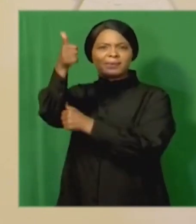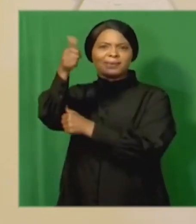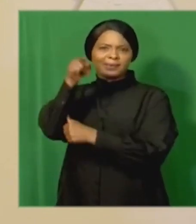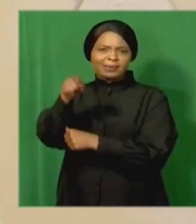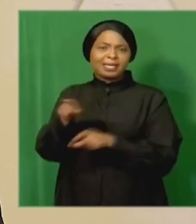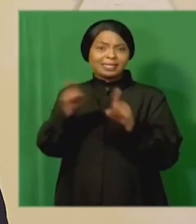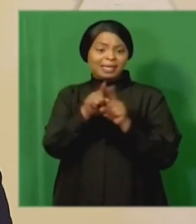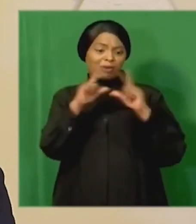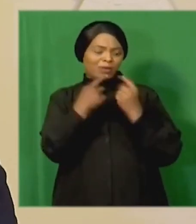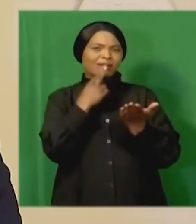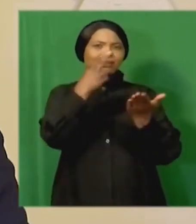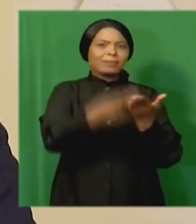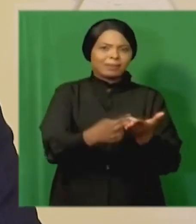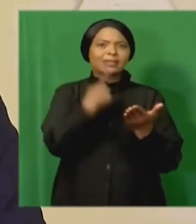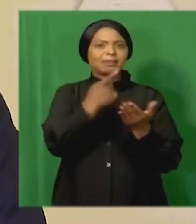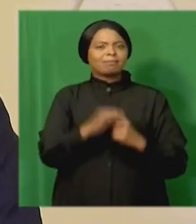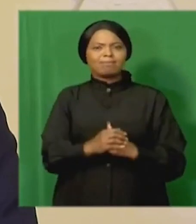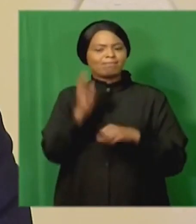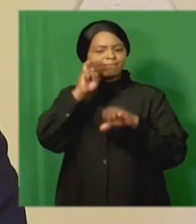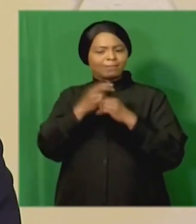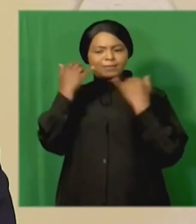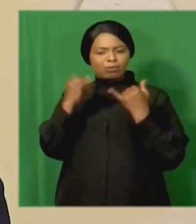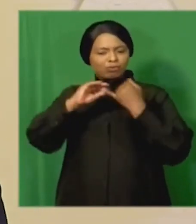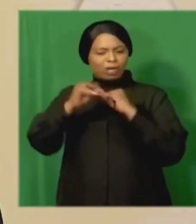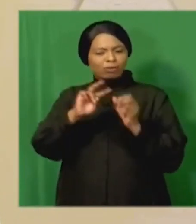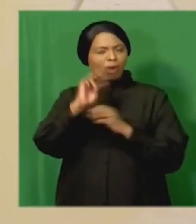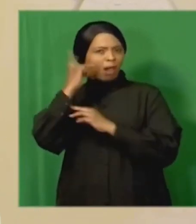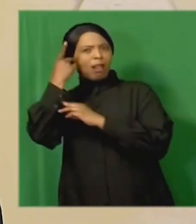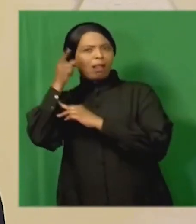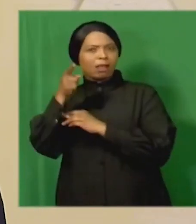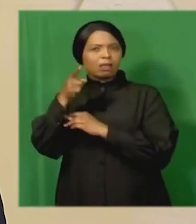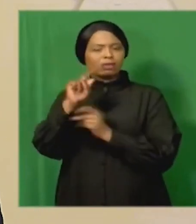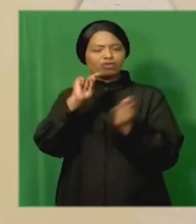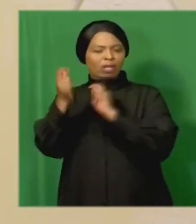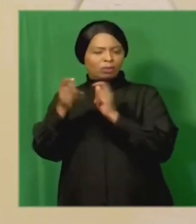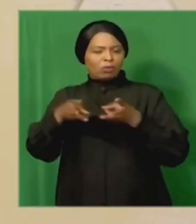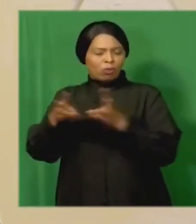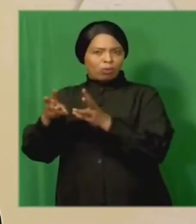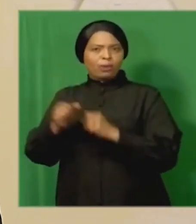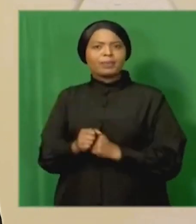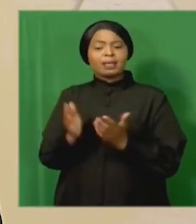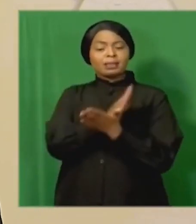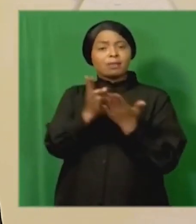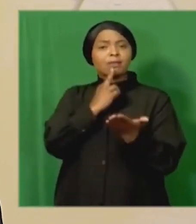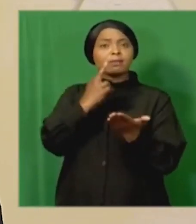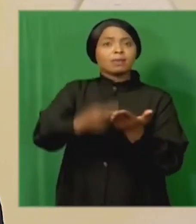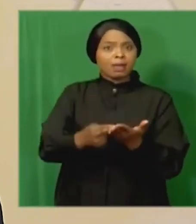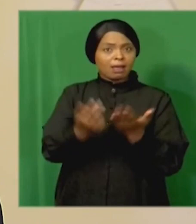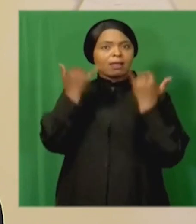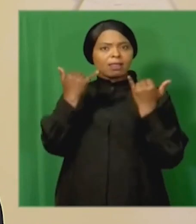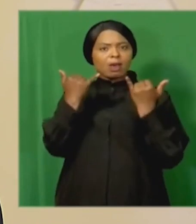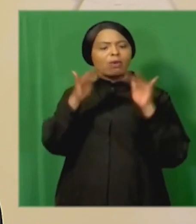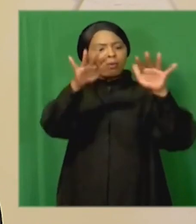several recommendations to remedy the shortcomings that it identified some of these recommendations had to do